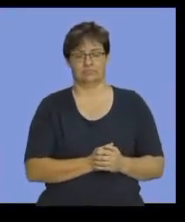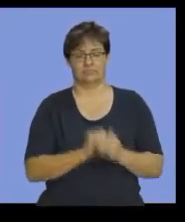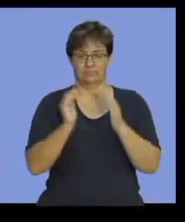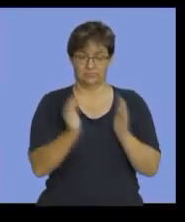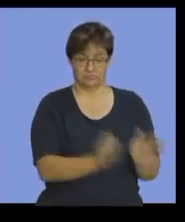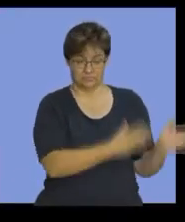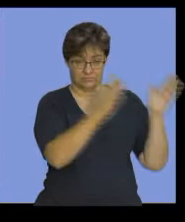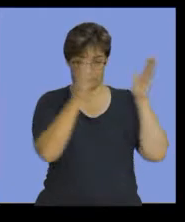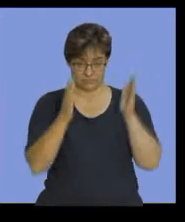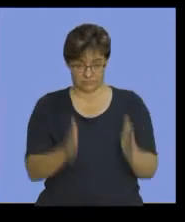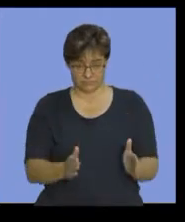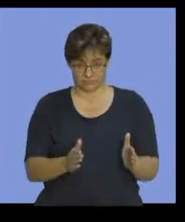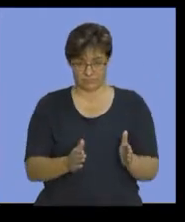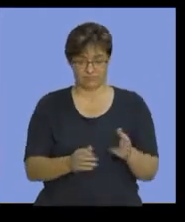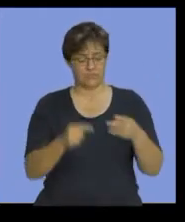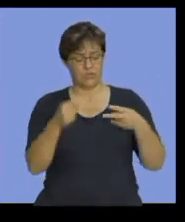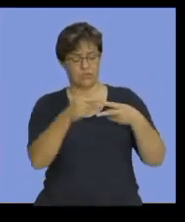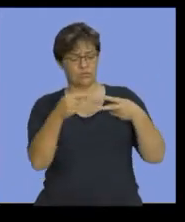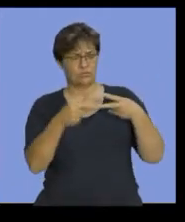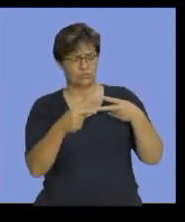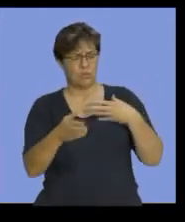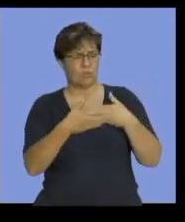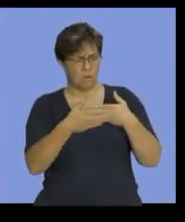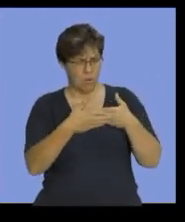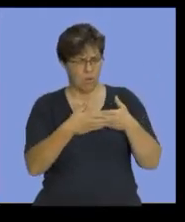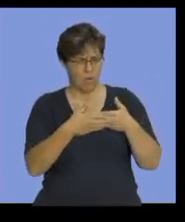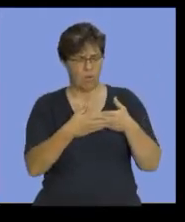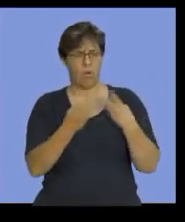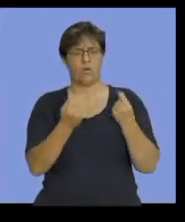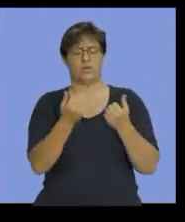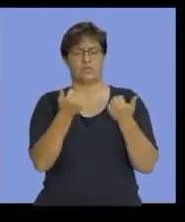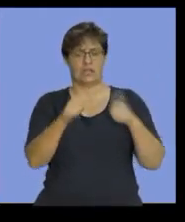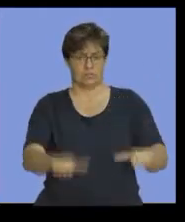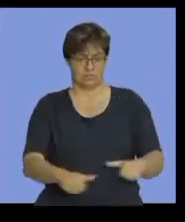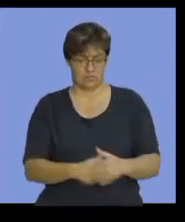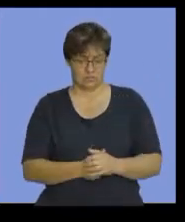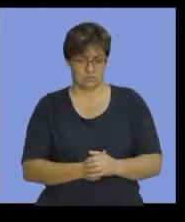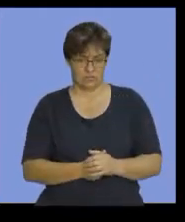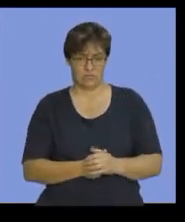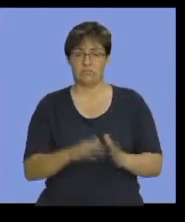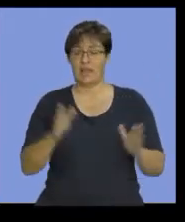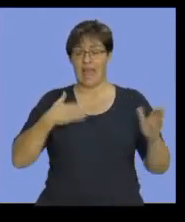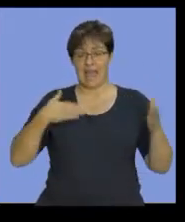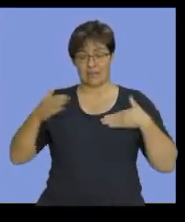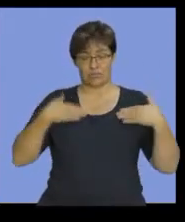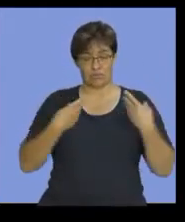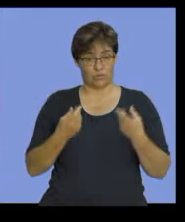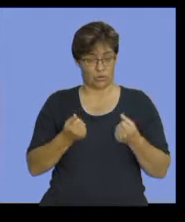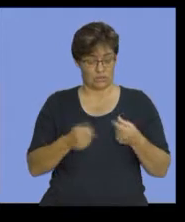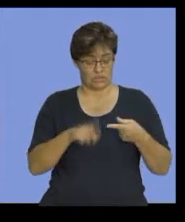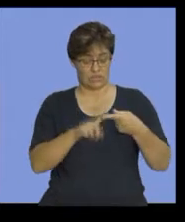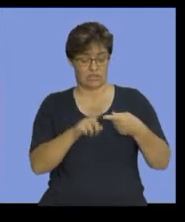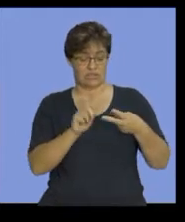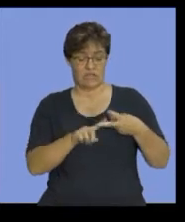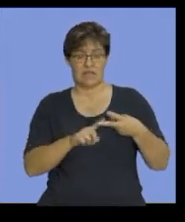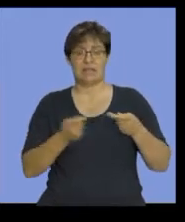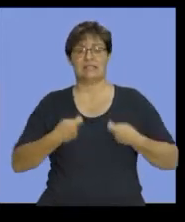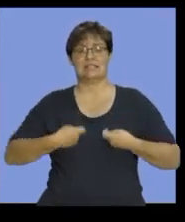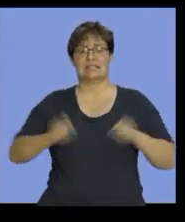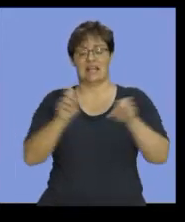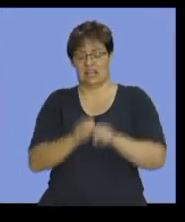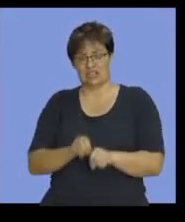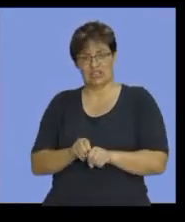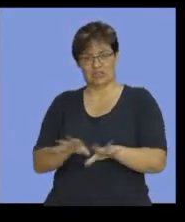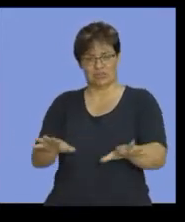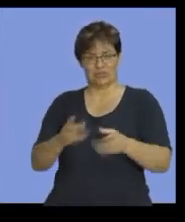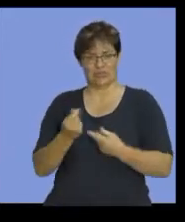we dealt with the other two cost accounts. That was your administration cost and selling and distribution